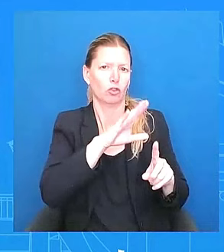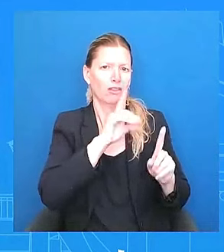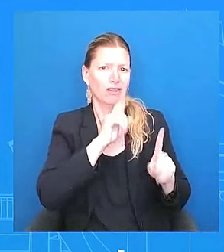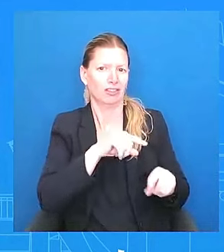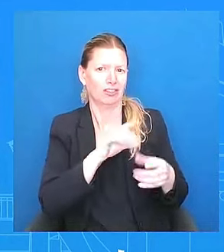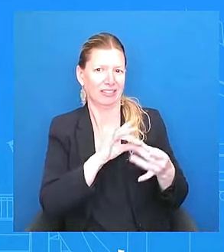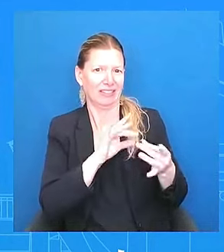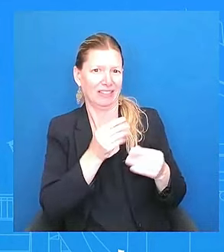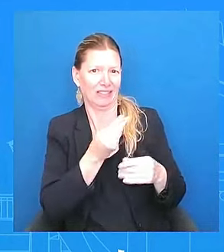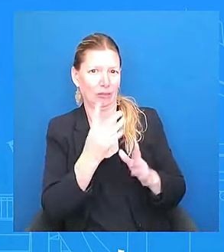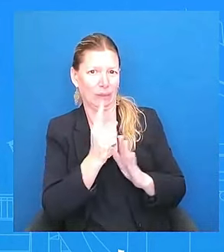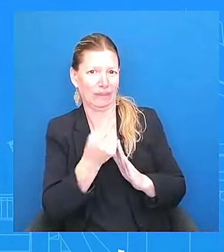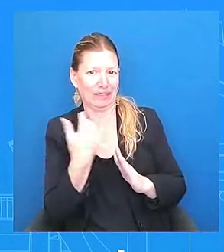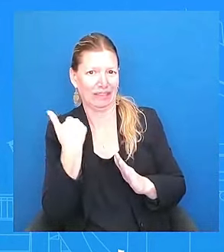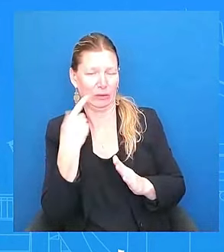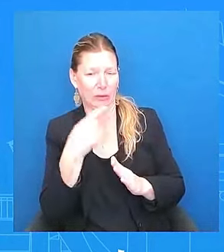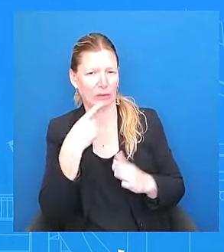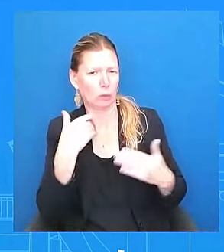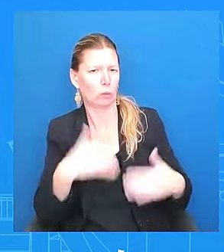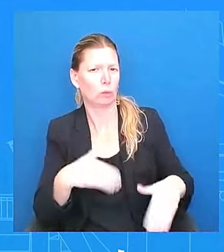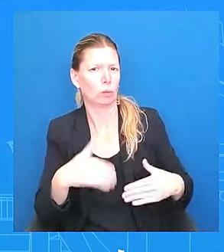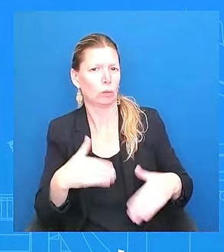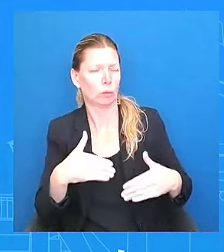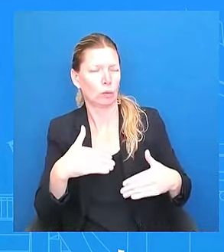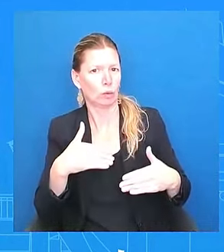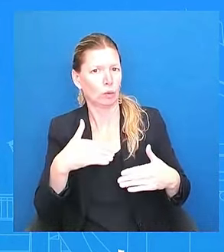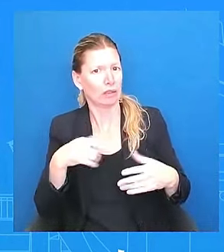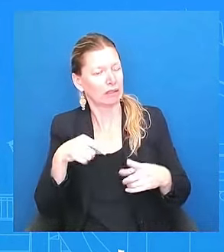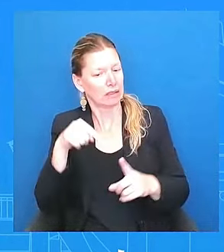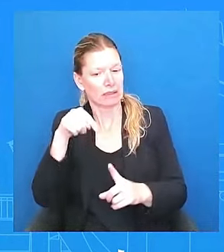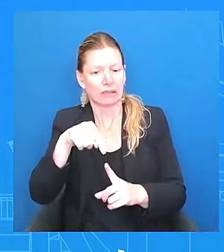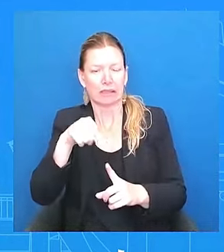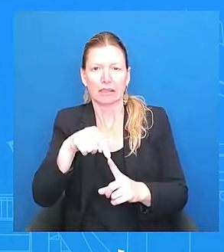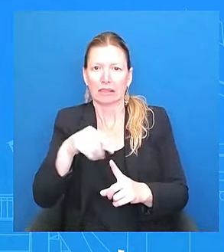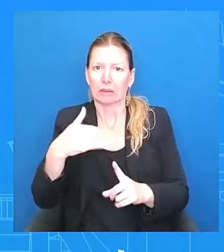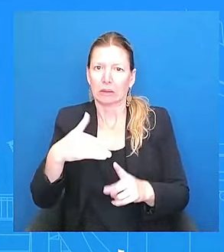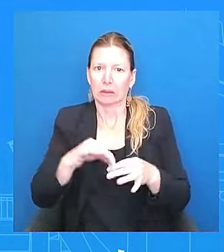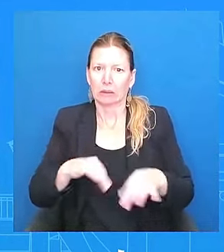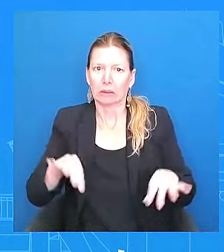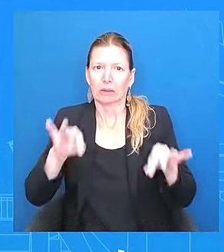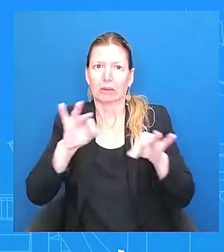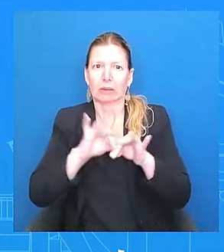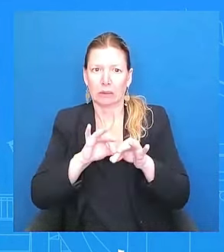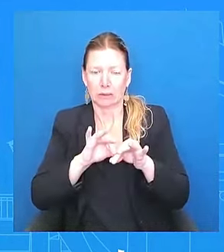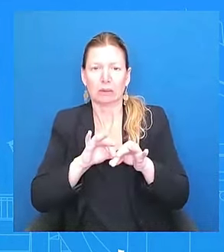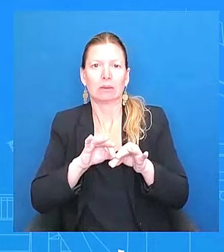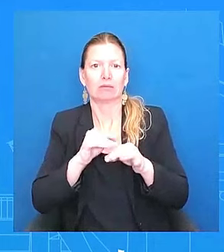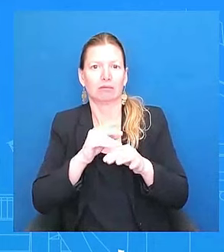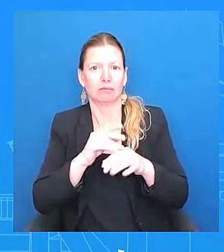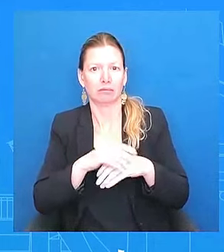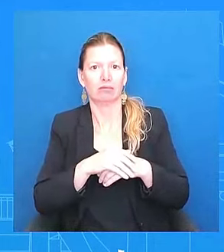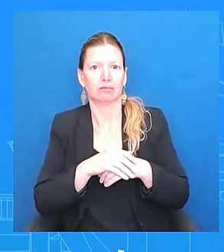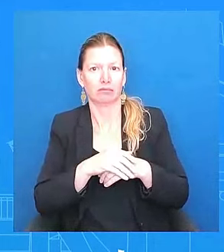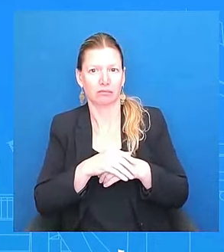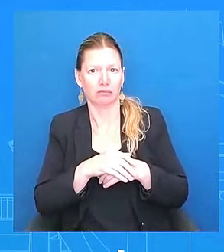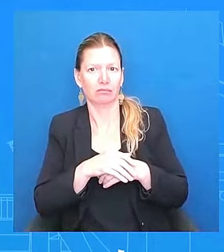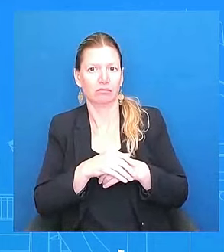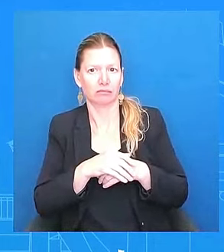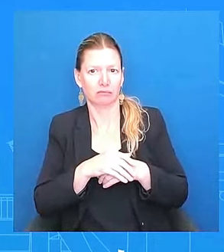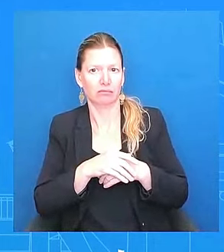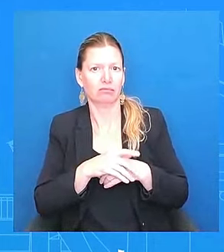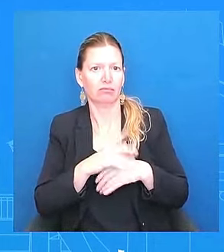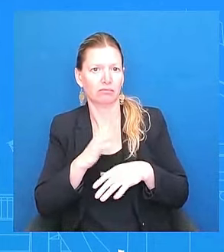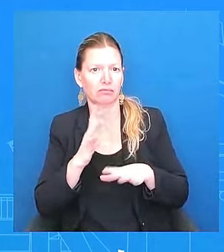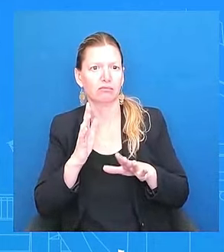mindful. I'm also trying to phrase the question in a way that you can answer. MS. I appreciate that. Thank you. But I think millions and millions of Americans would